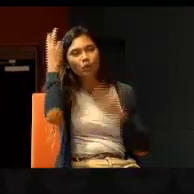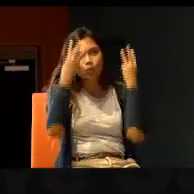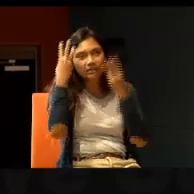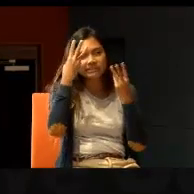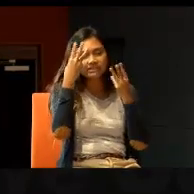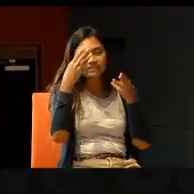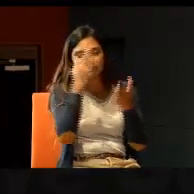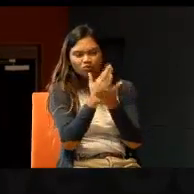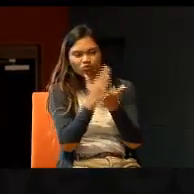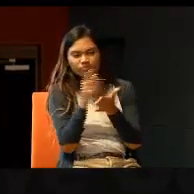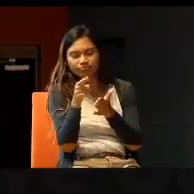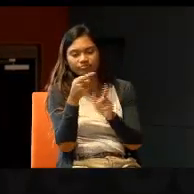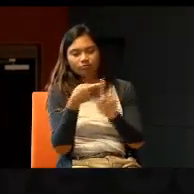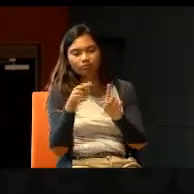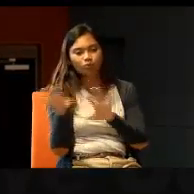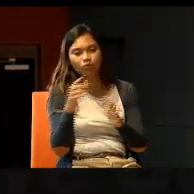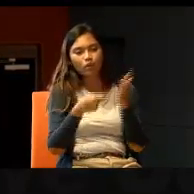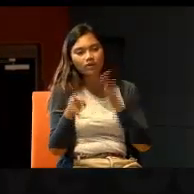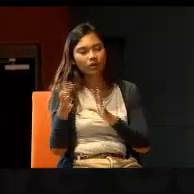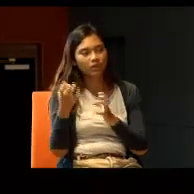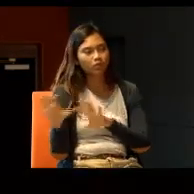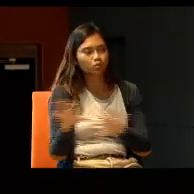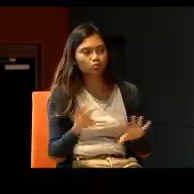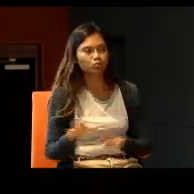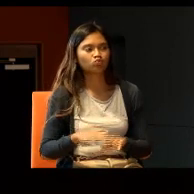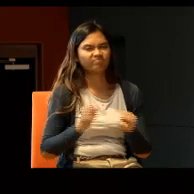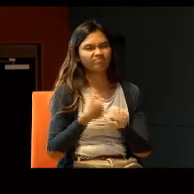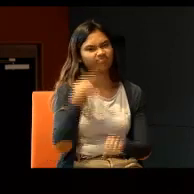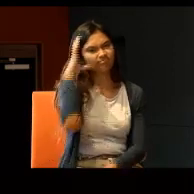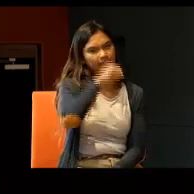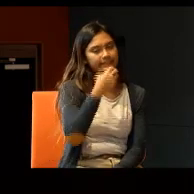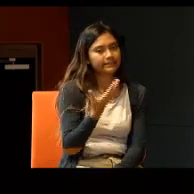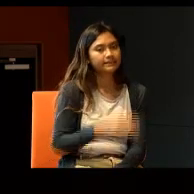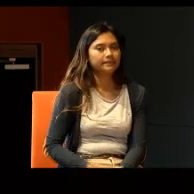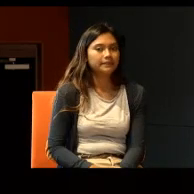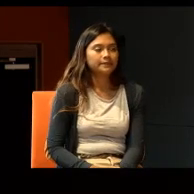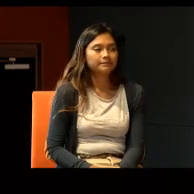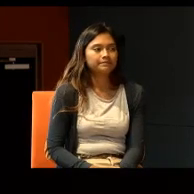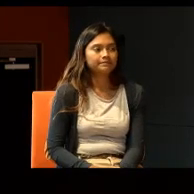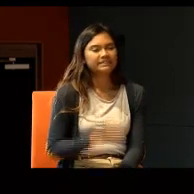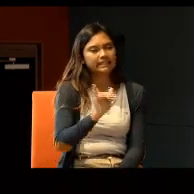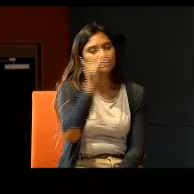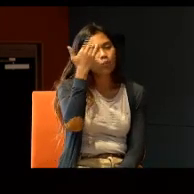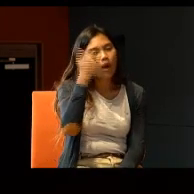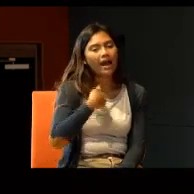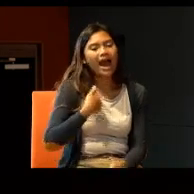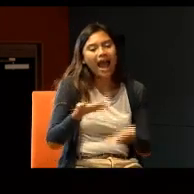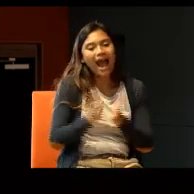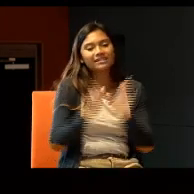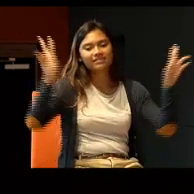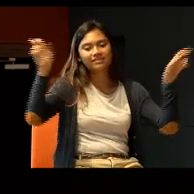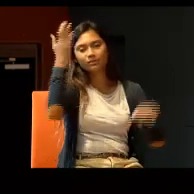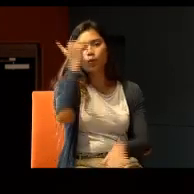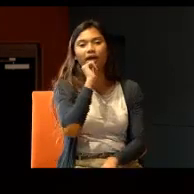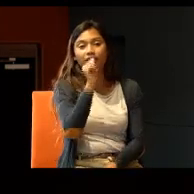them from doing what they want to do? Yes. So, I guess, that is why I ask, why not?